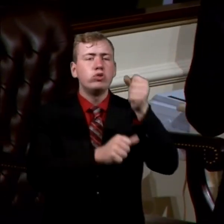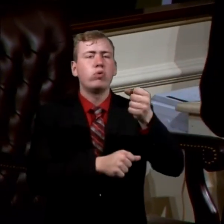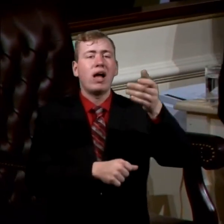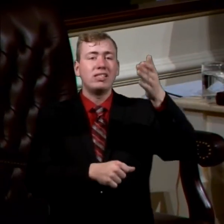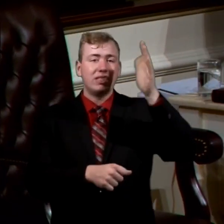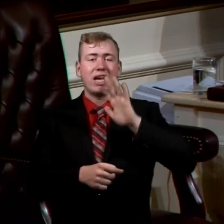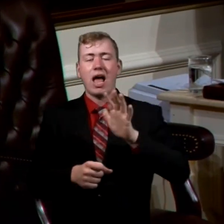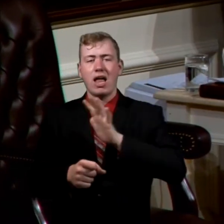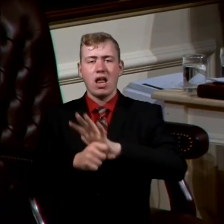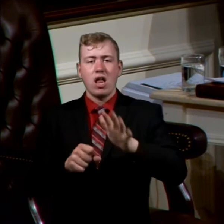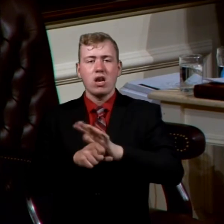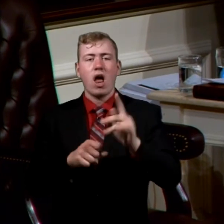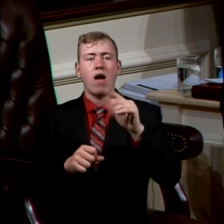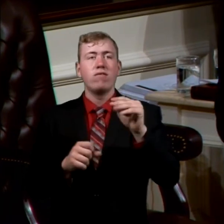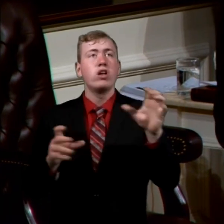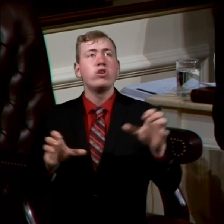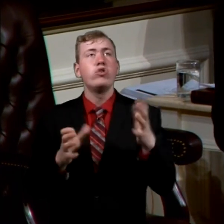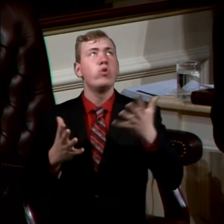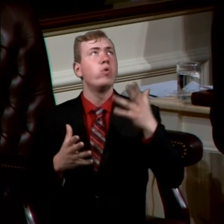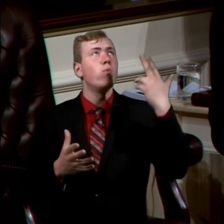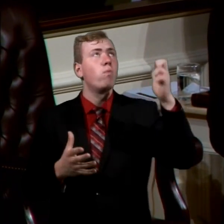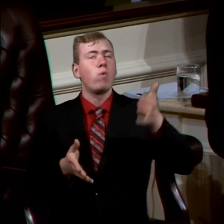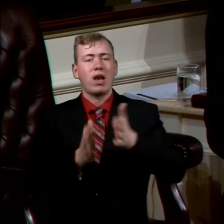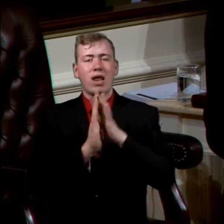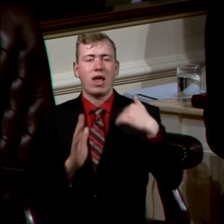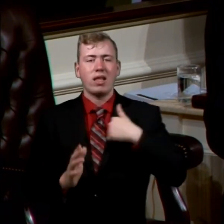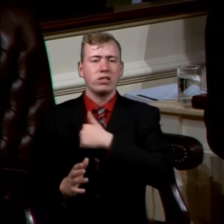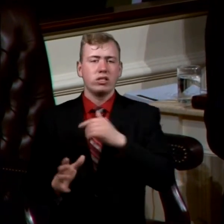enough to just do what he asks you to do.